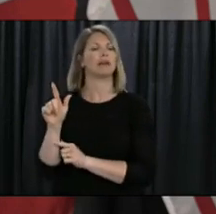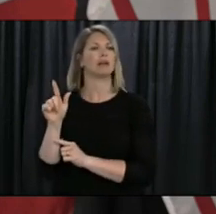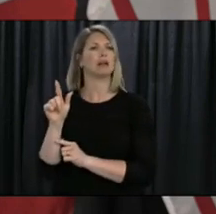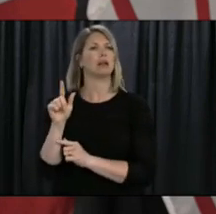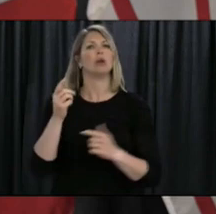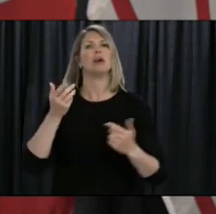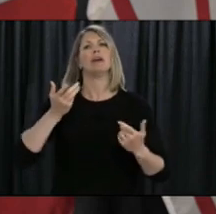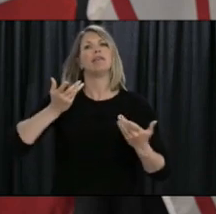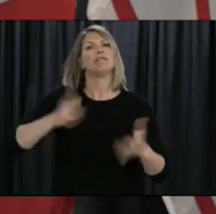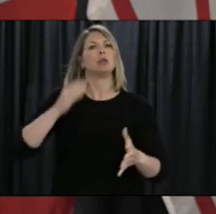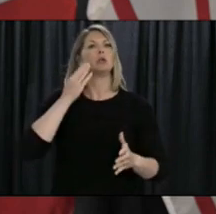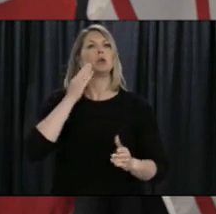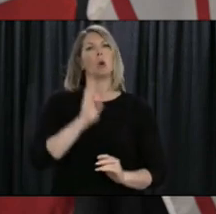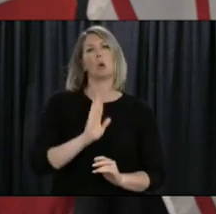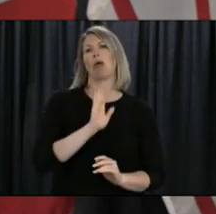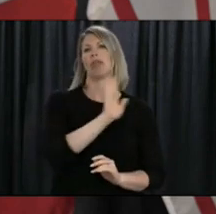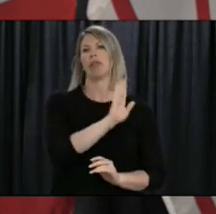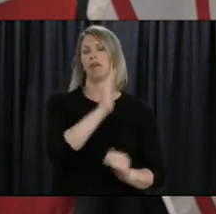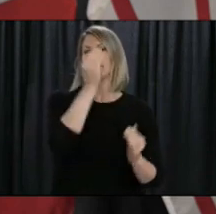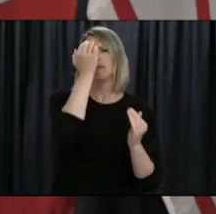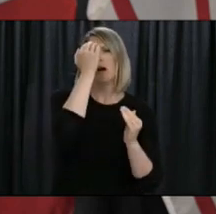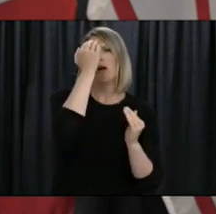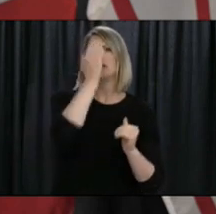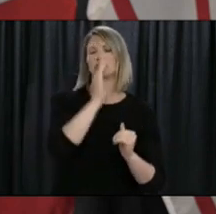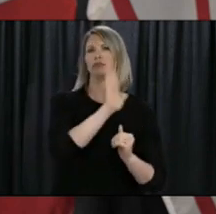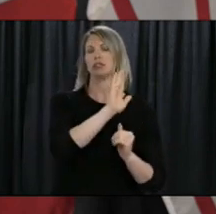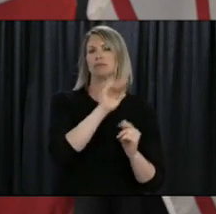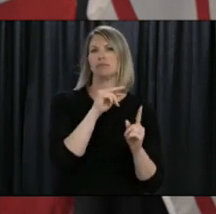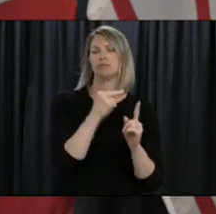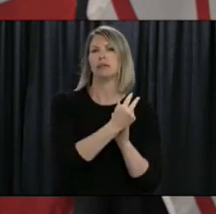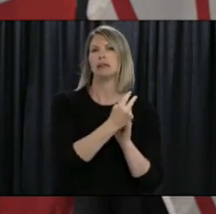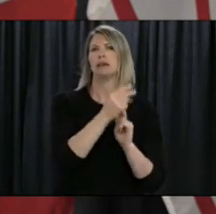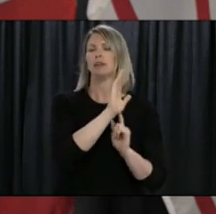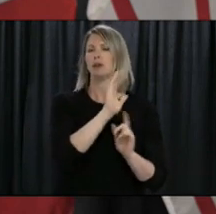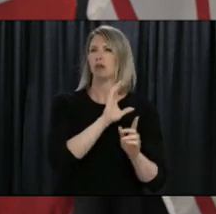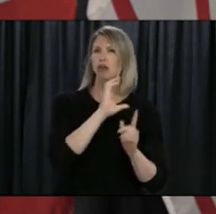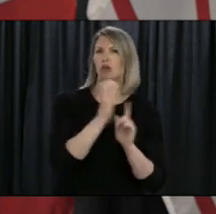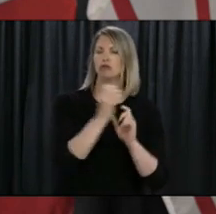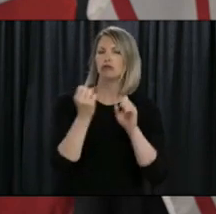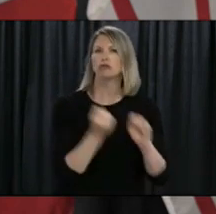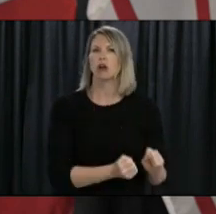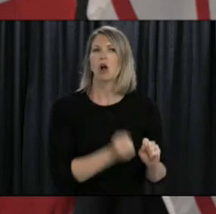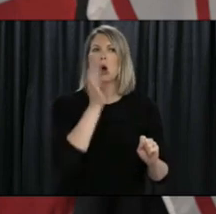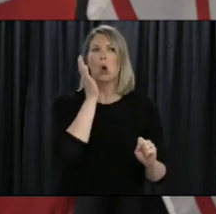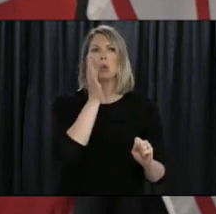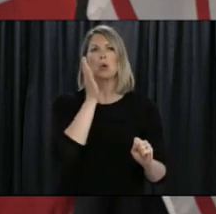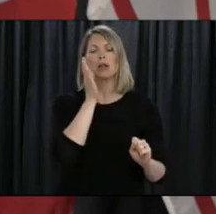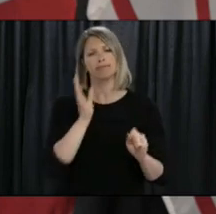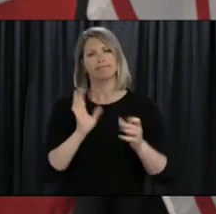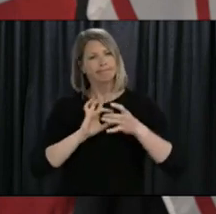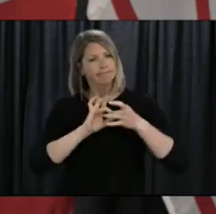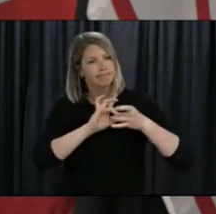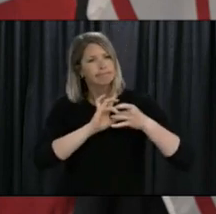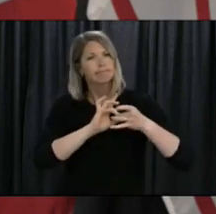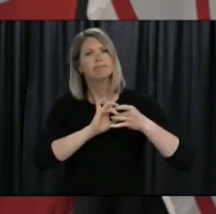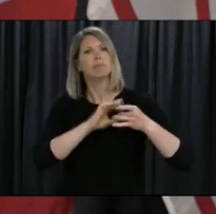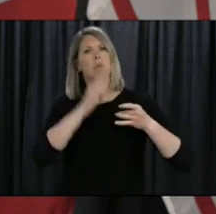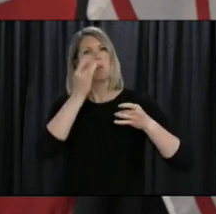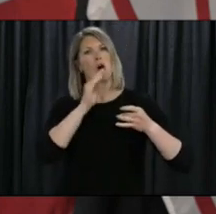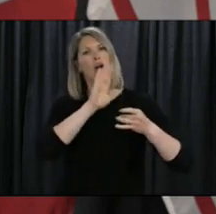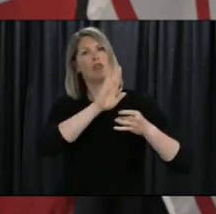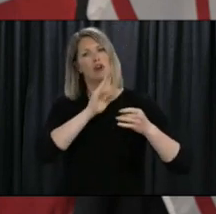of our indigenous peoples that we will be able to advance reconciliation and the National Inquiry's